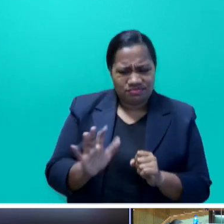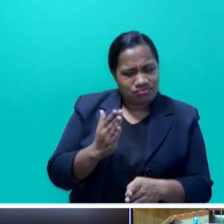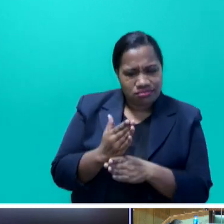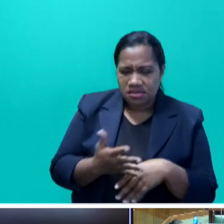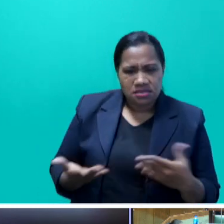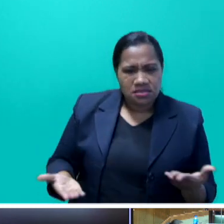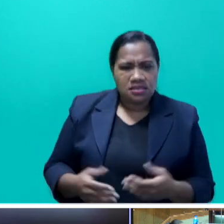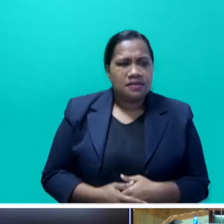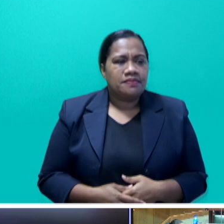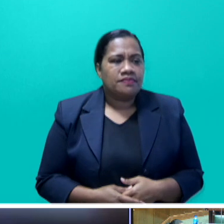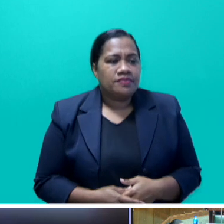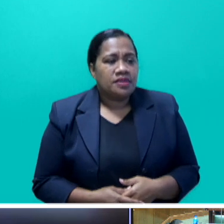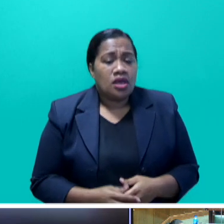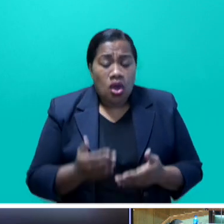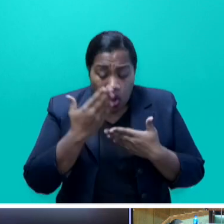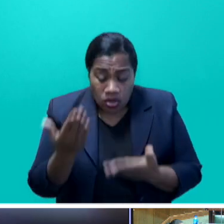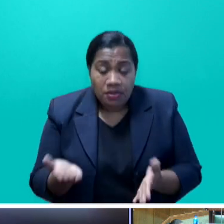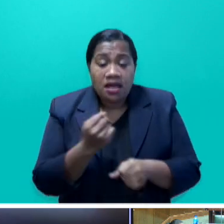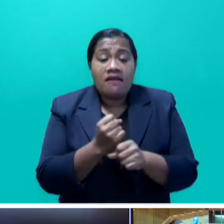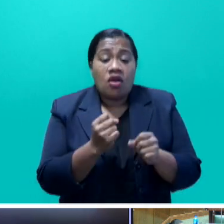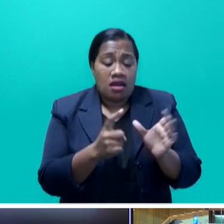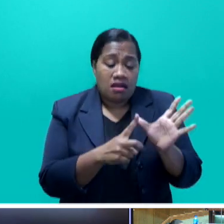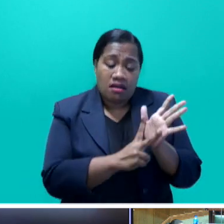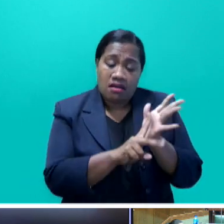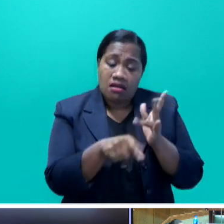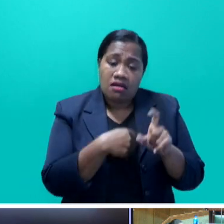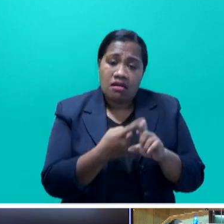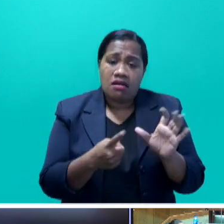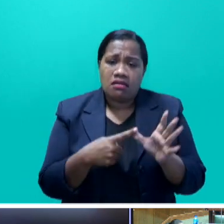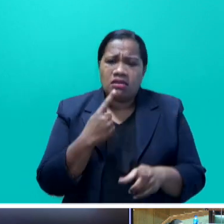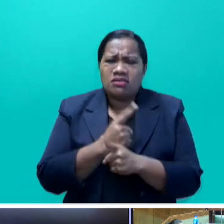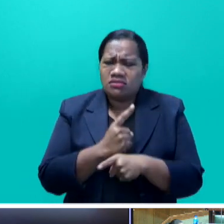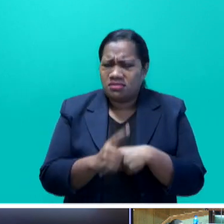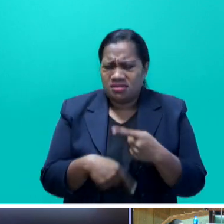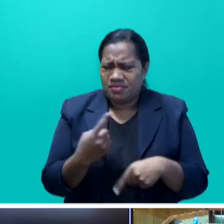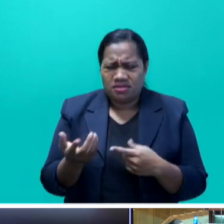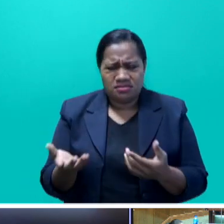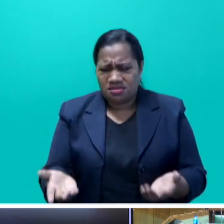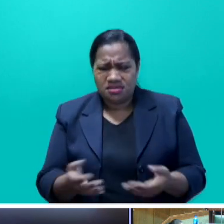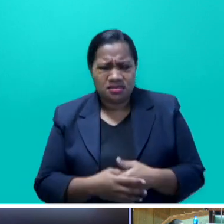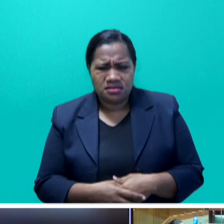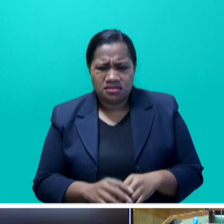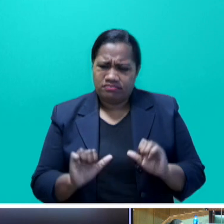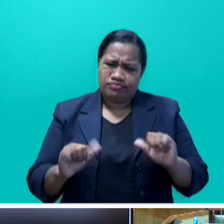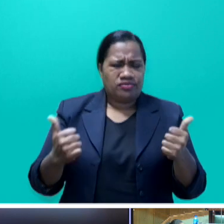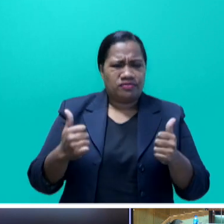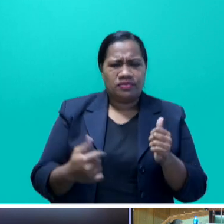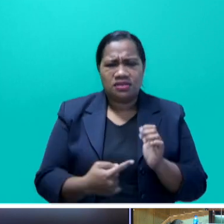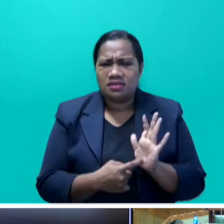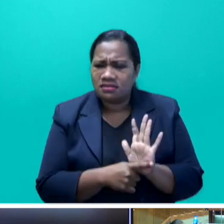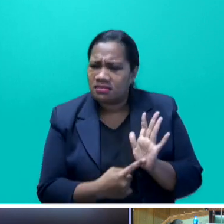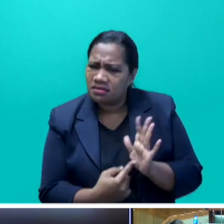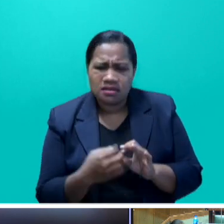guardianship of the TLTB. Is that what he calls months of delays for even the most basic of approvals?